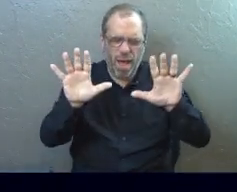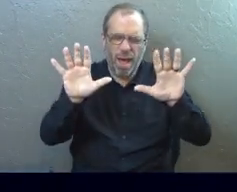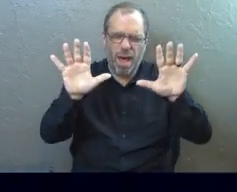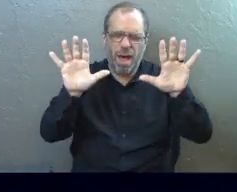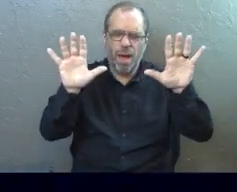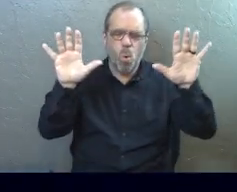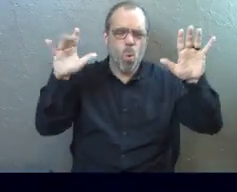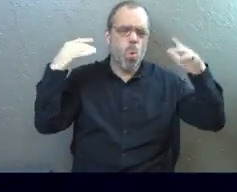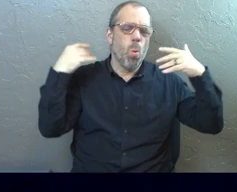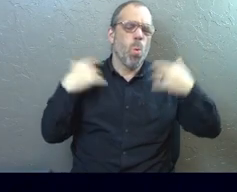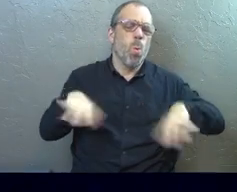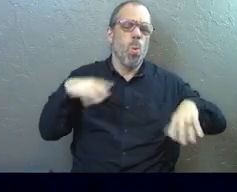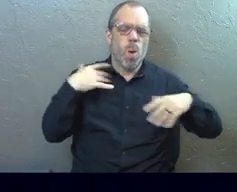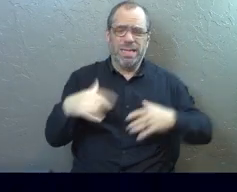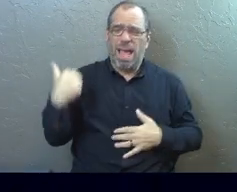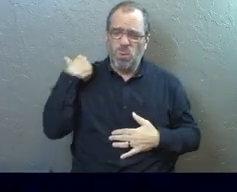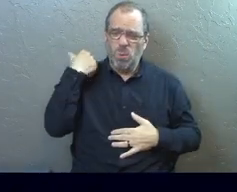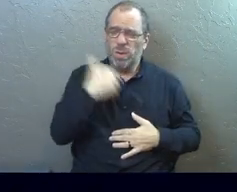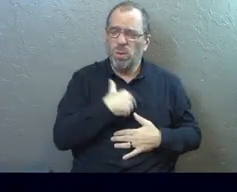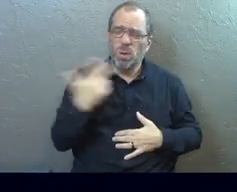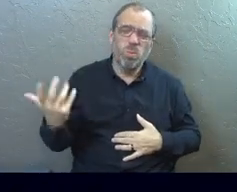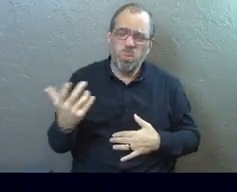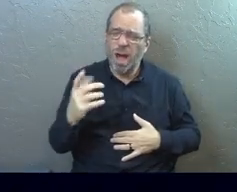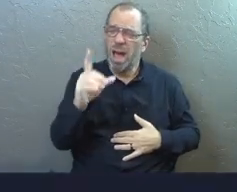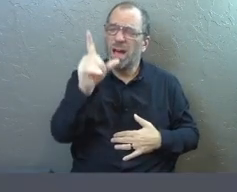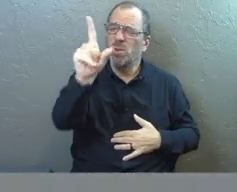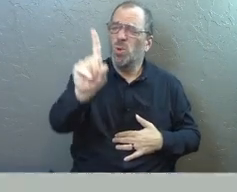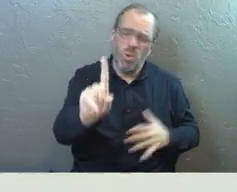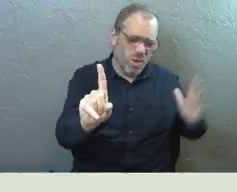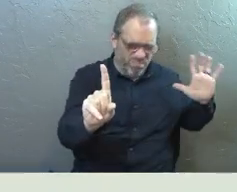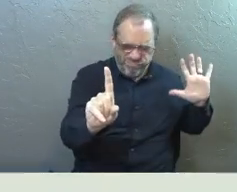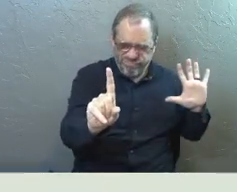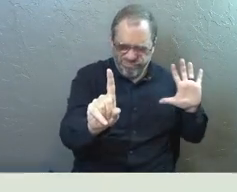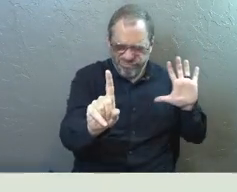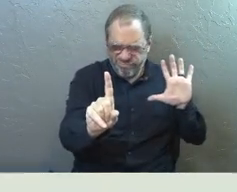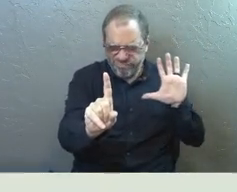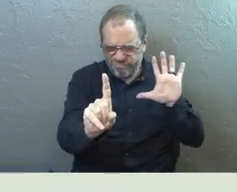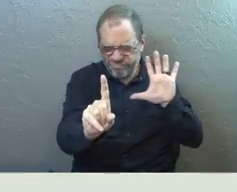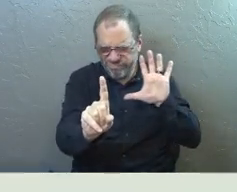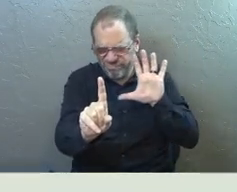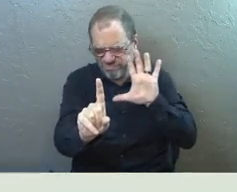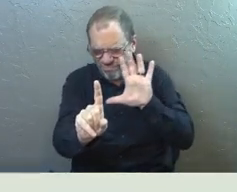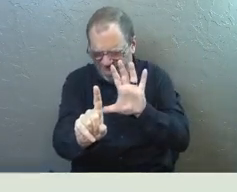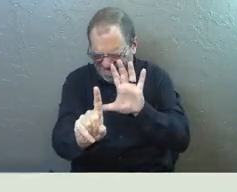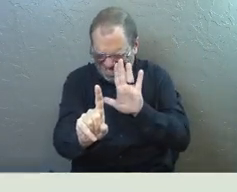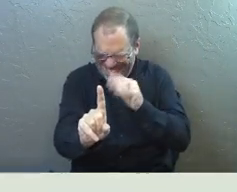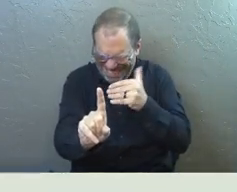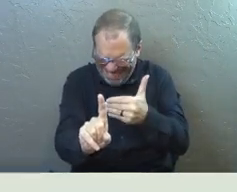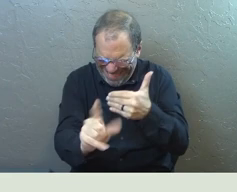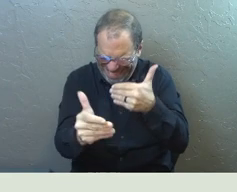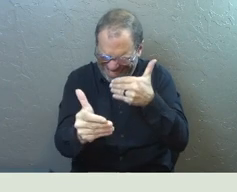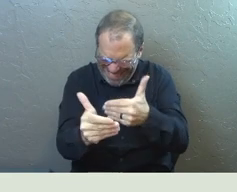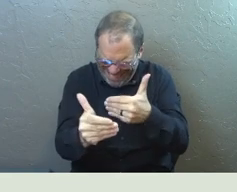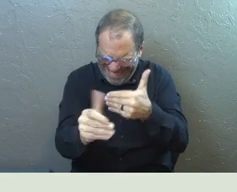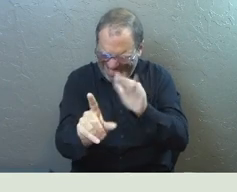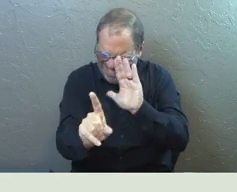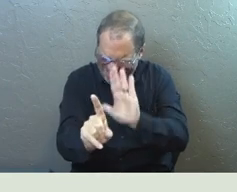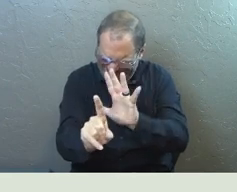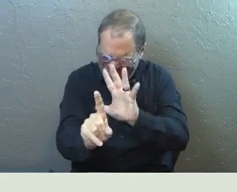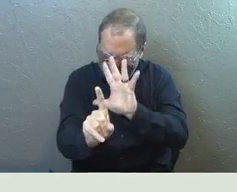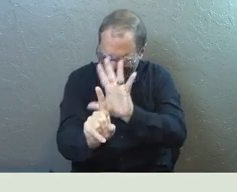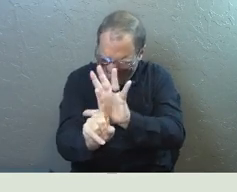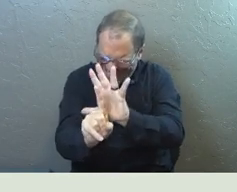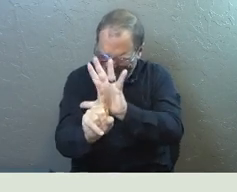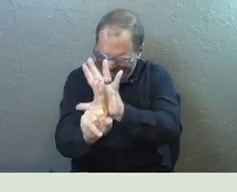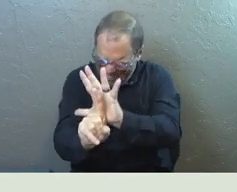all of us would run to you. All of us, God, would choose to want to be as close as possible to that light, to